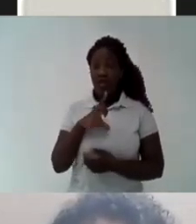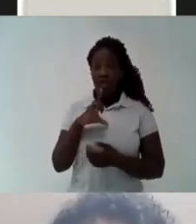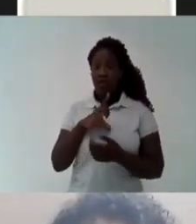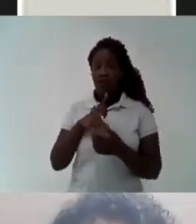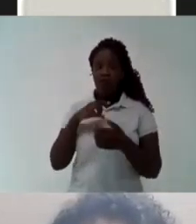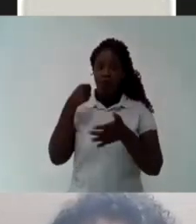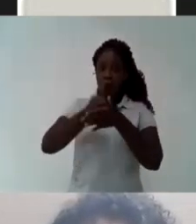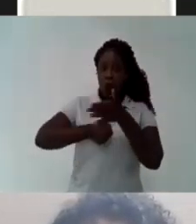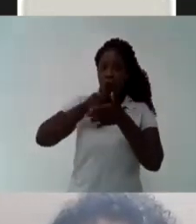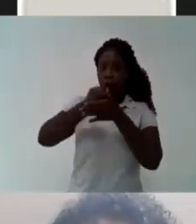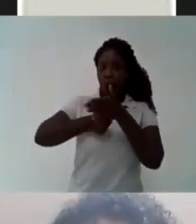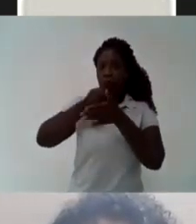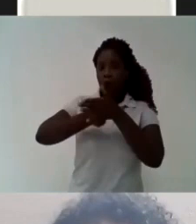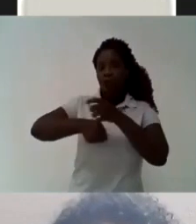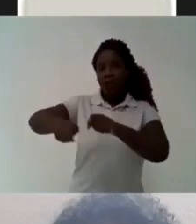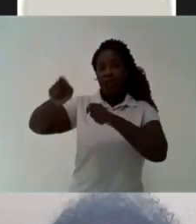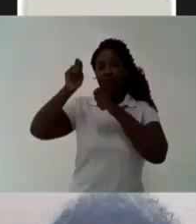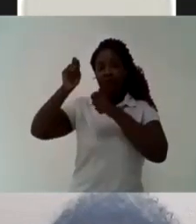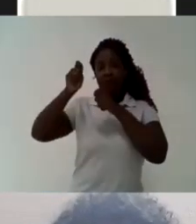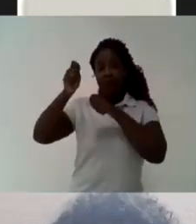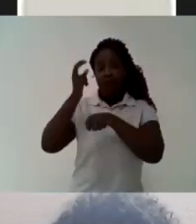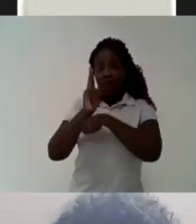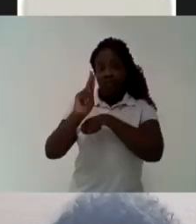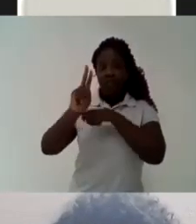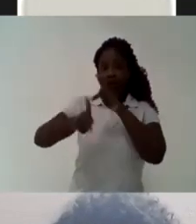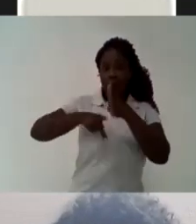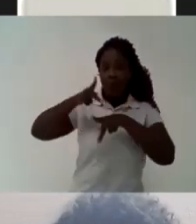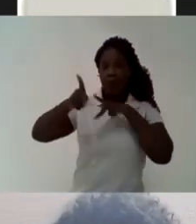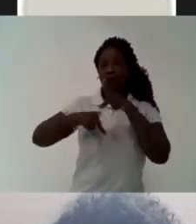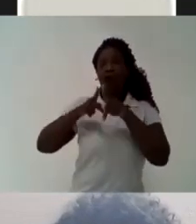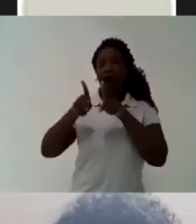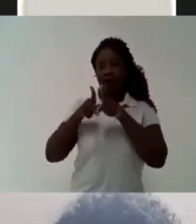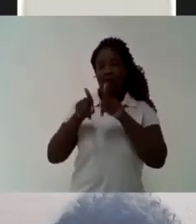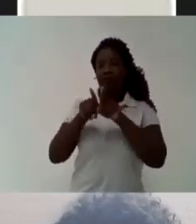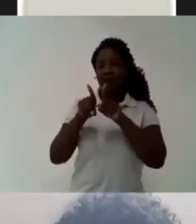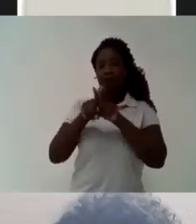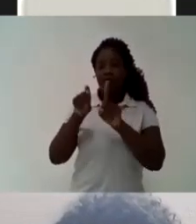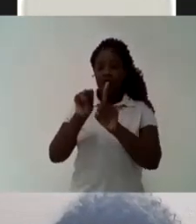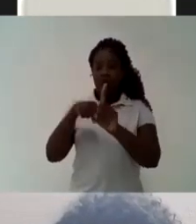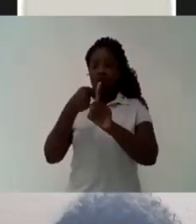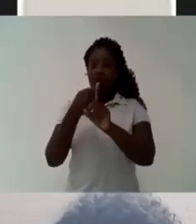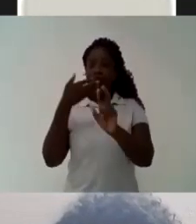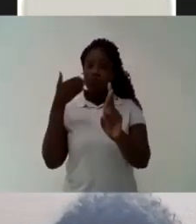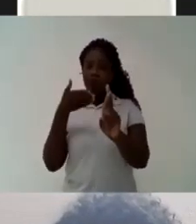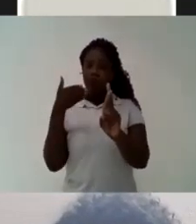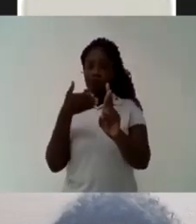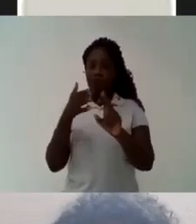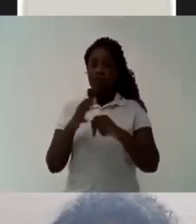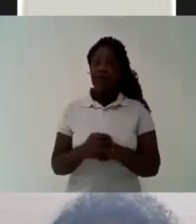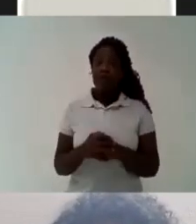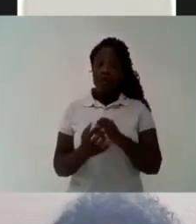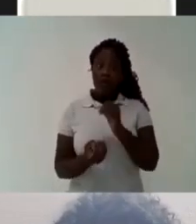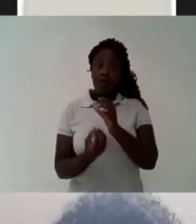been always excluded of university And I am talking about those low-income